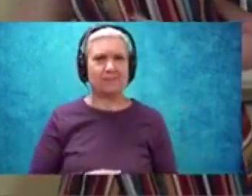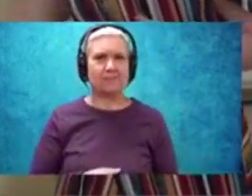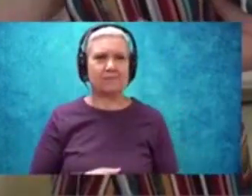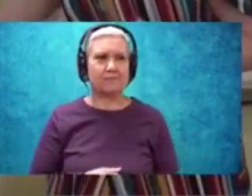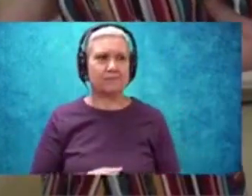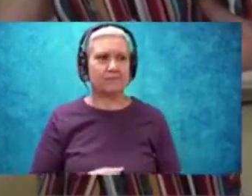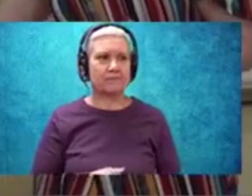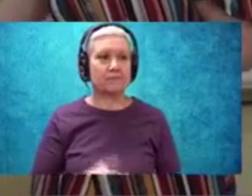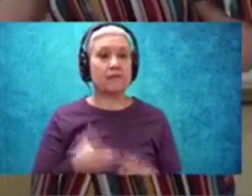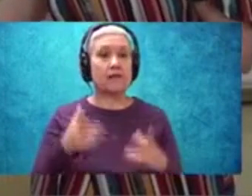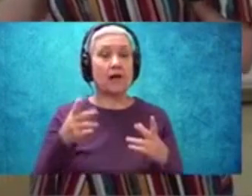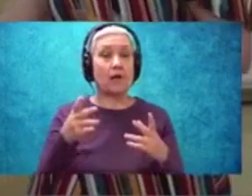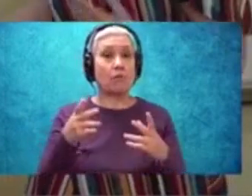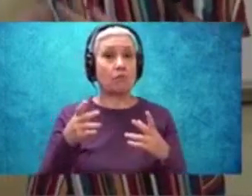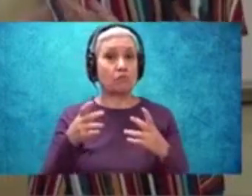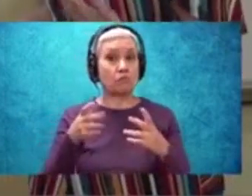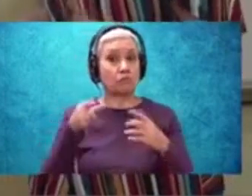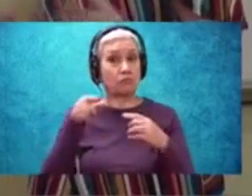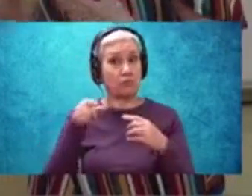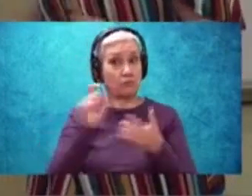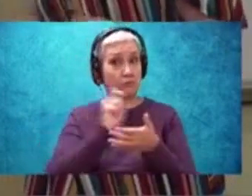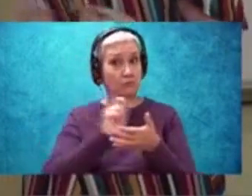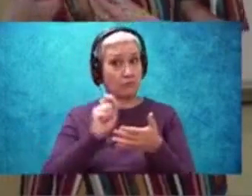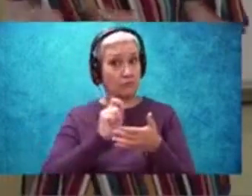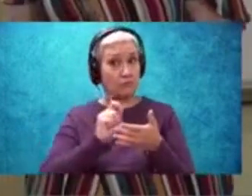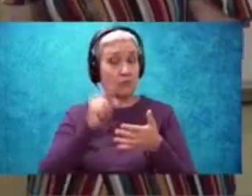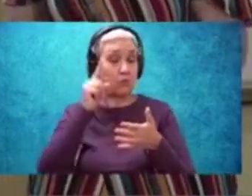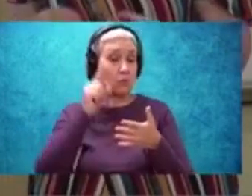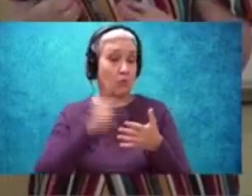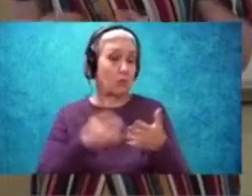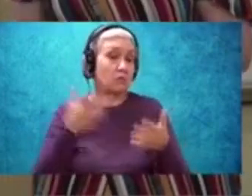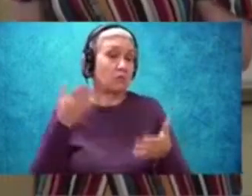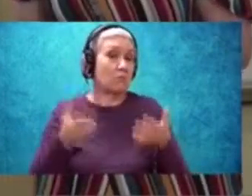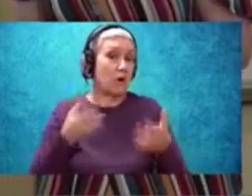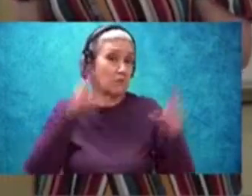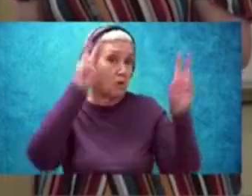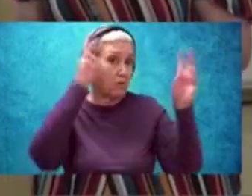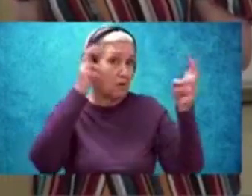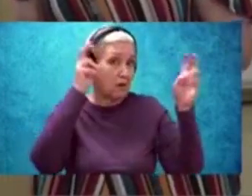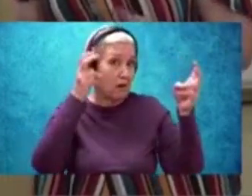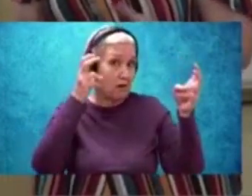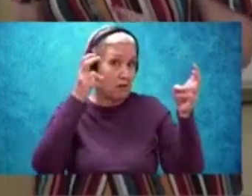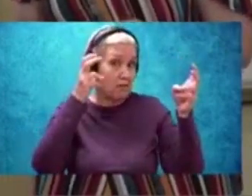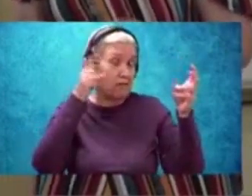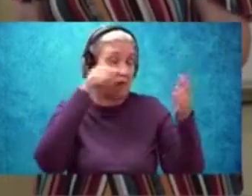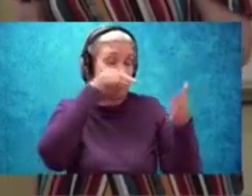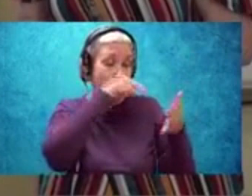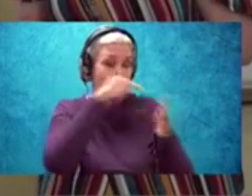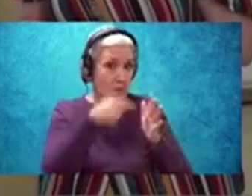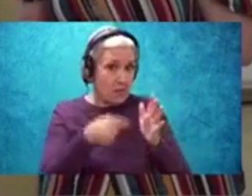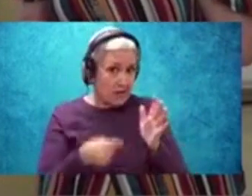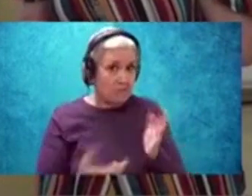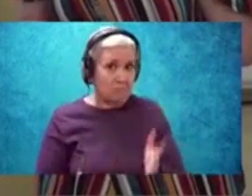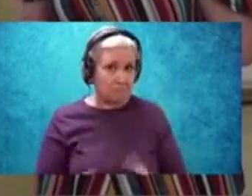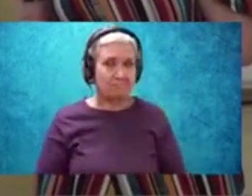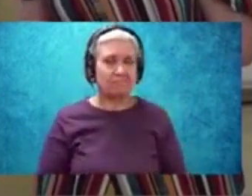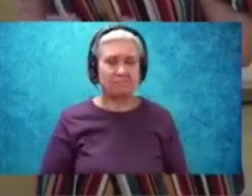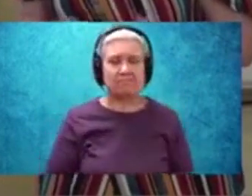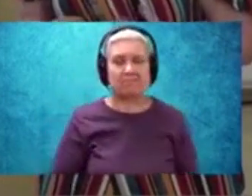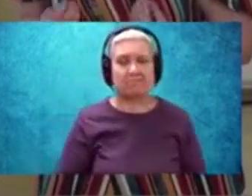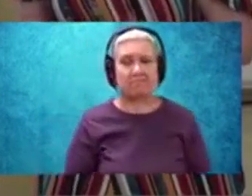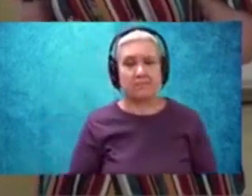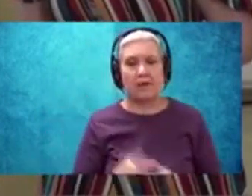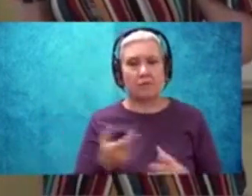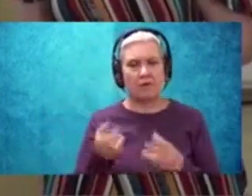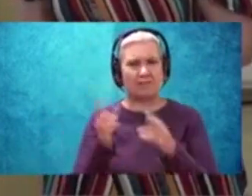And then I want you to come up with what are some possible themes based on these. I'm going to give you just a couple of minutes to do that.